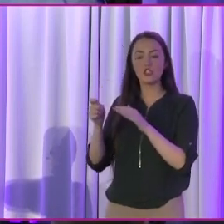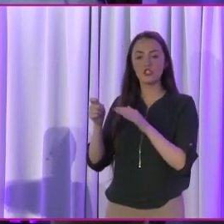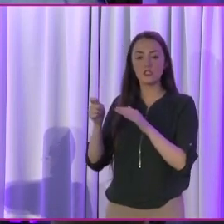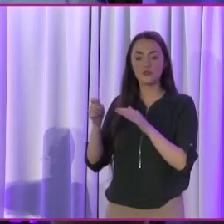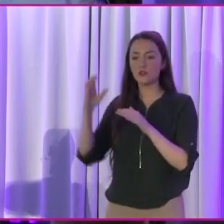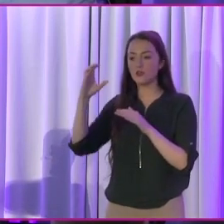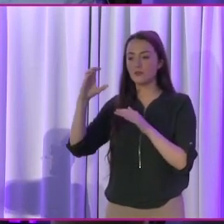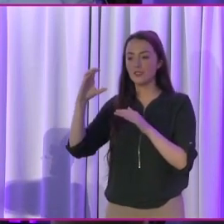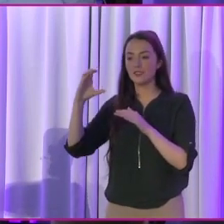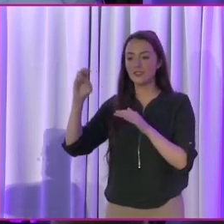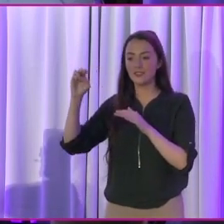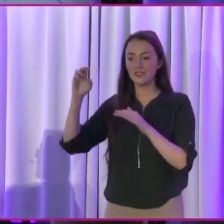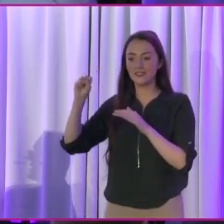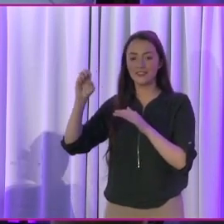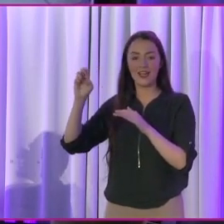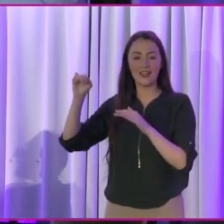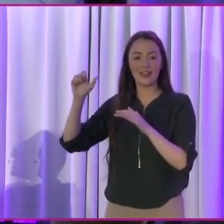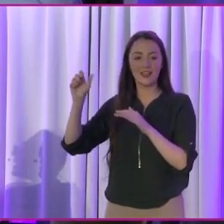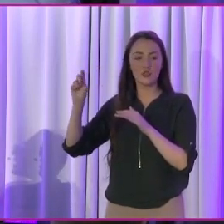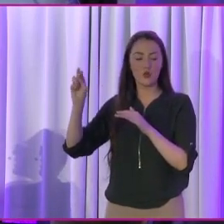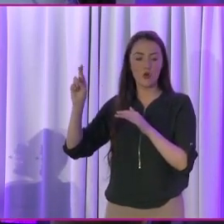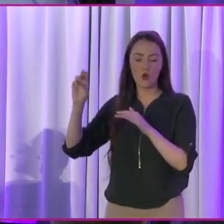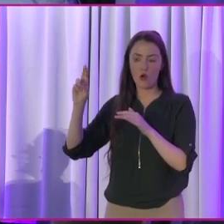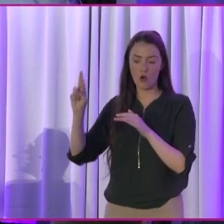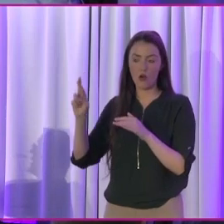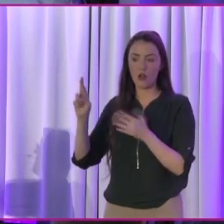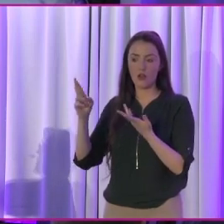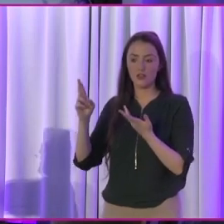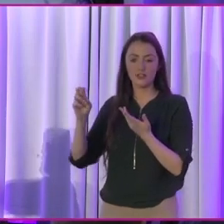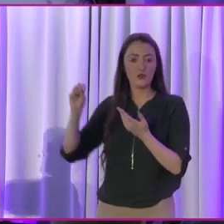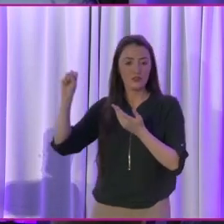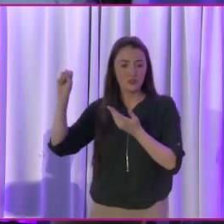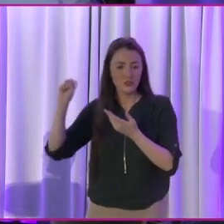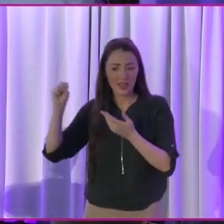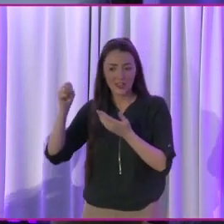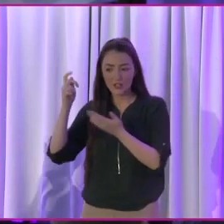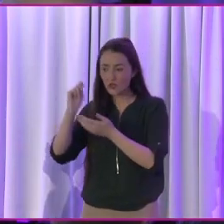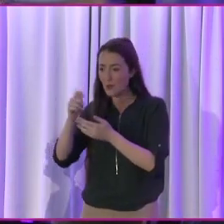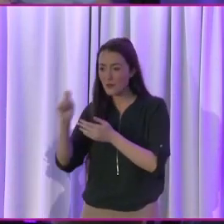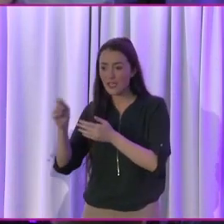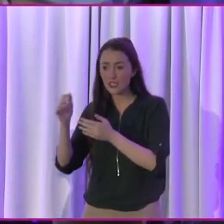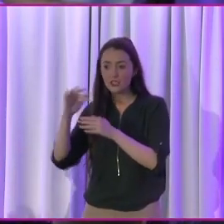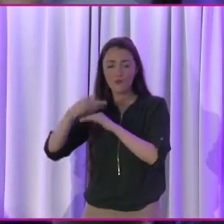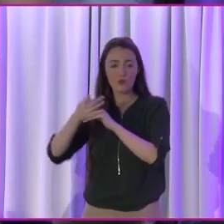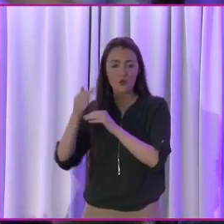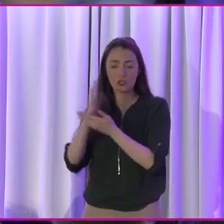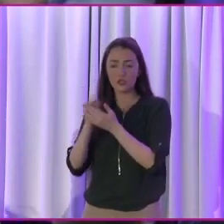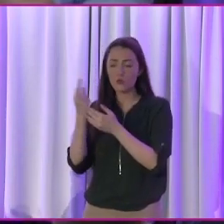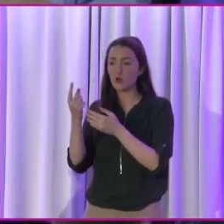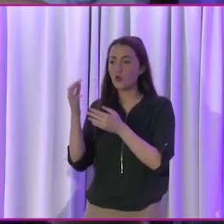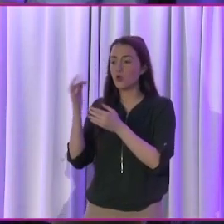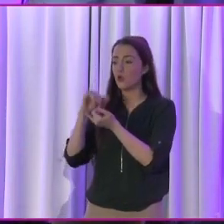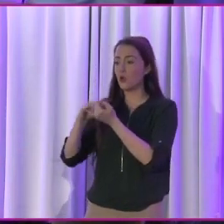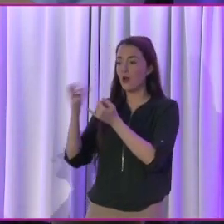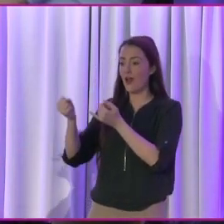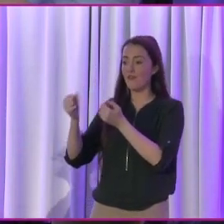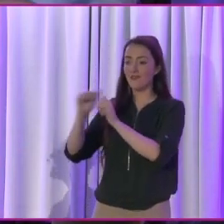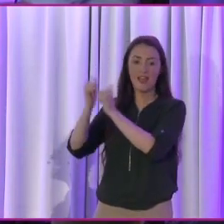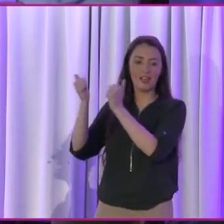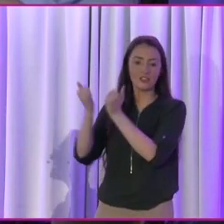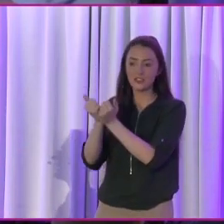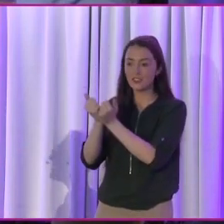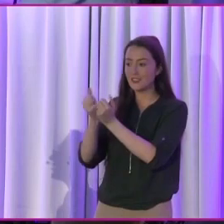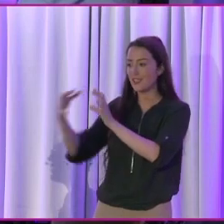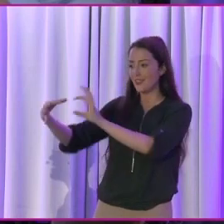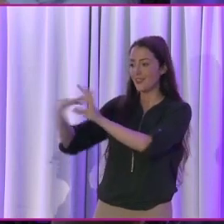or whatever, but I can't, you can't have a nomination for, it's not a nomination for someone who has that agency from, who has